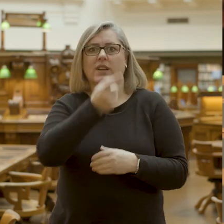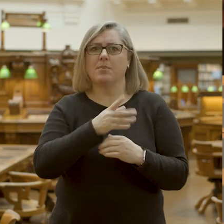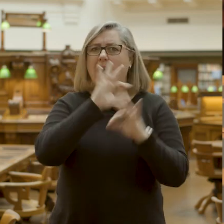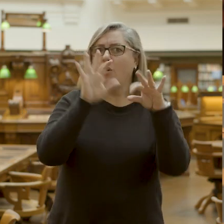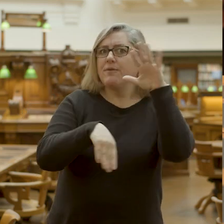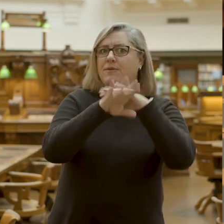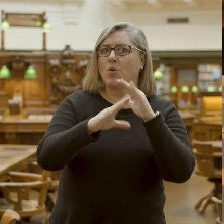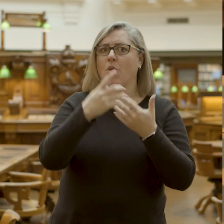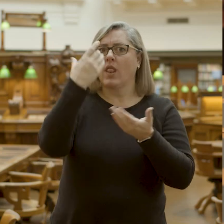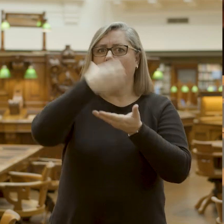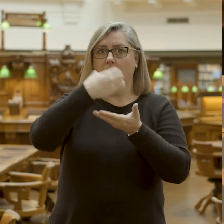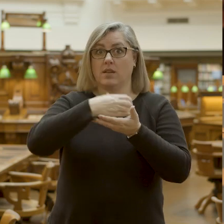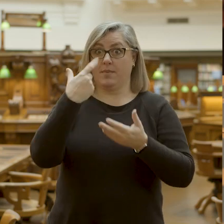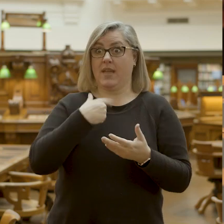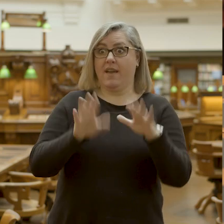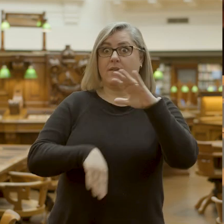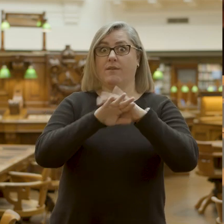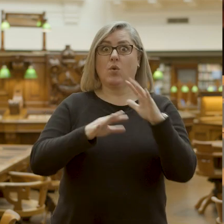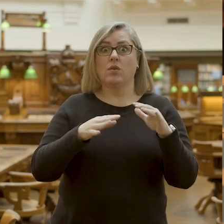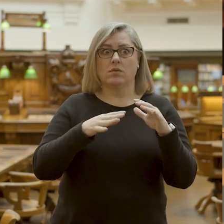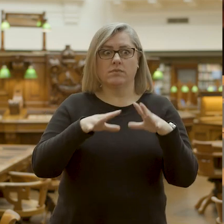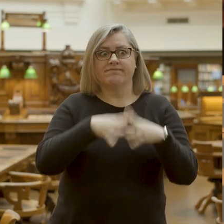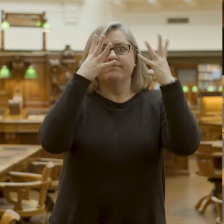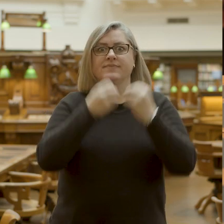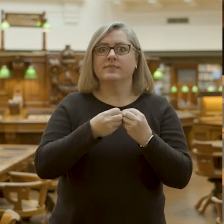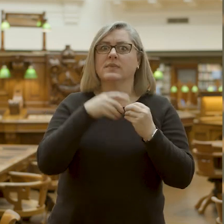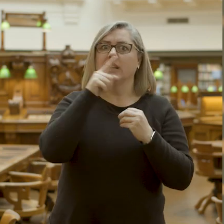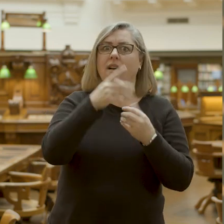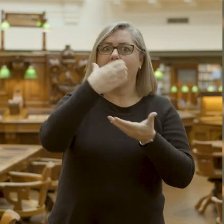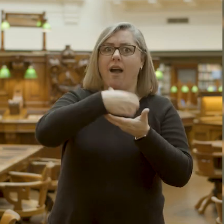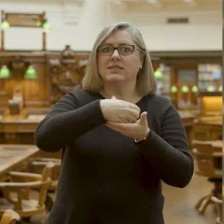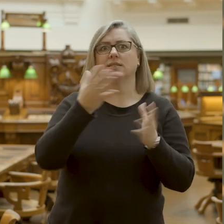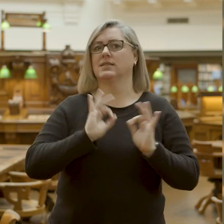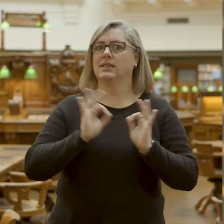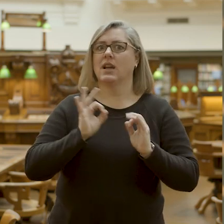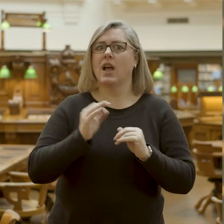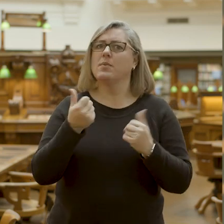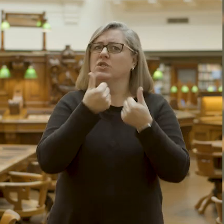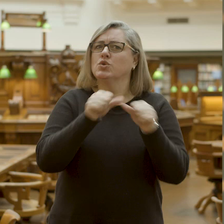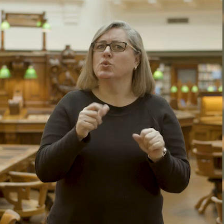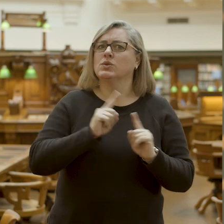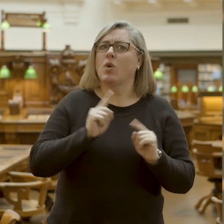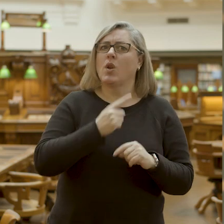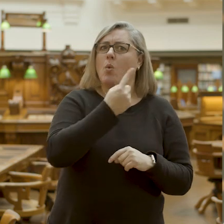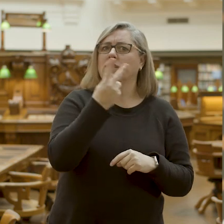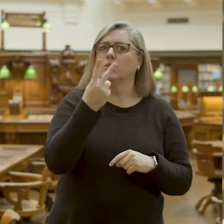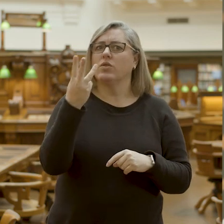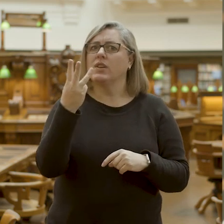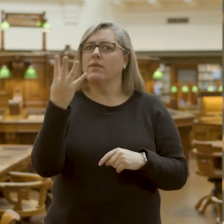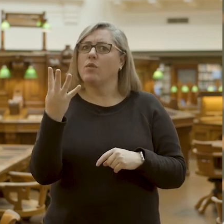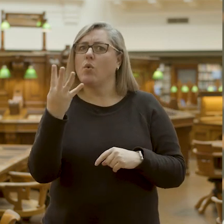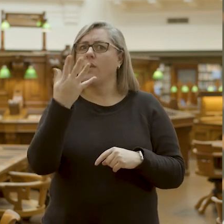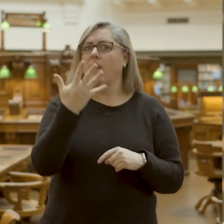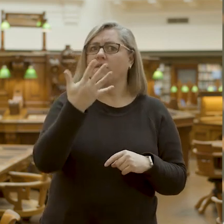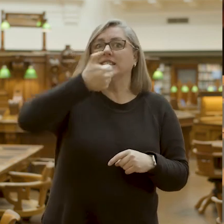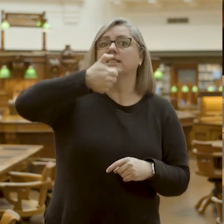I'm not using a full deck of cards. I'm just using one, two, three, four, five, six